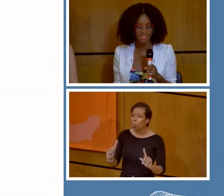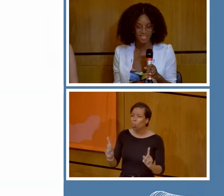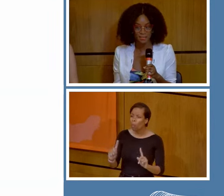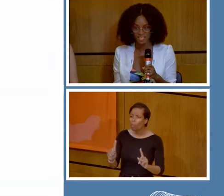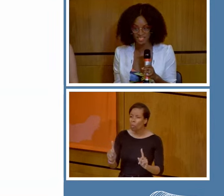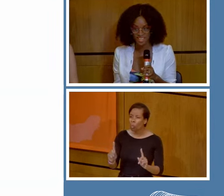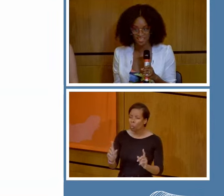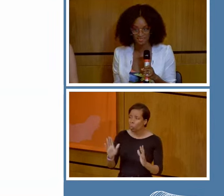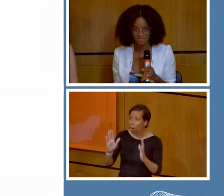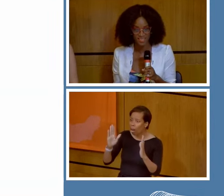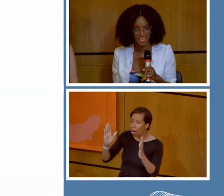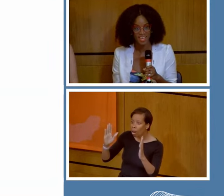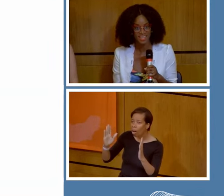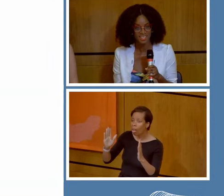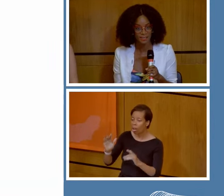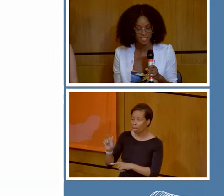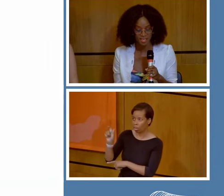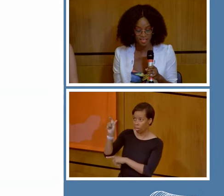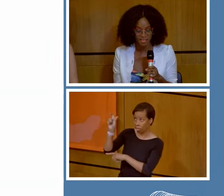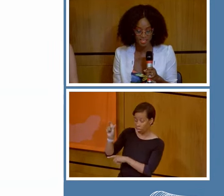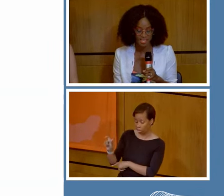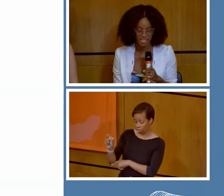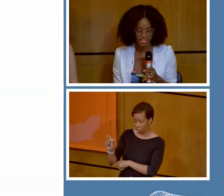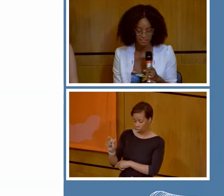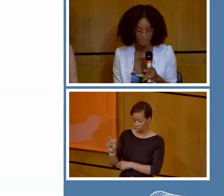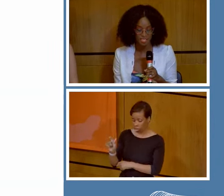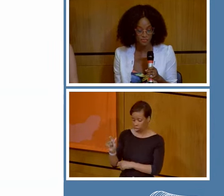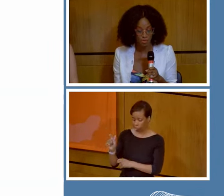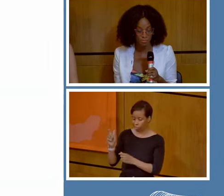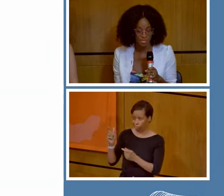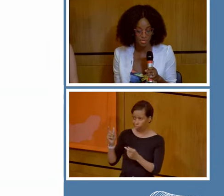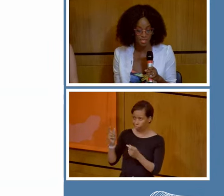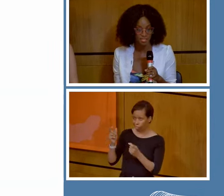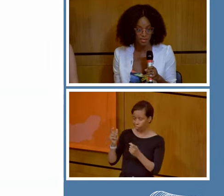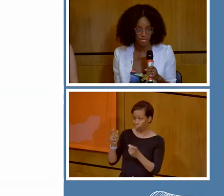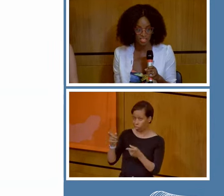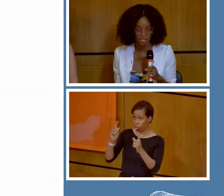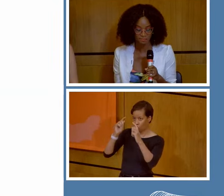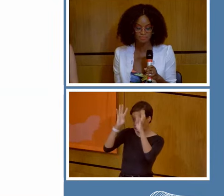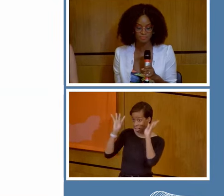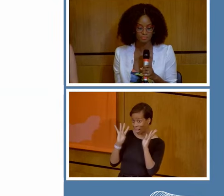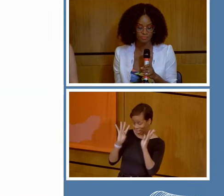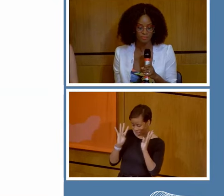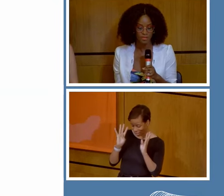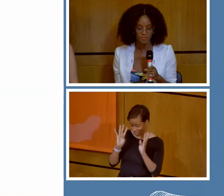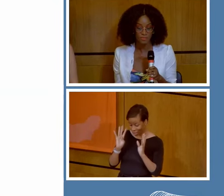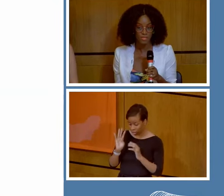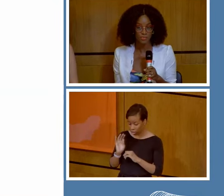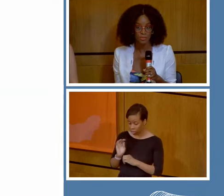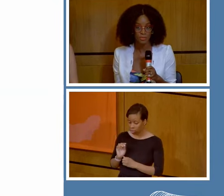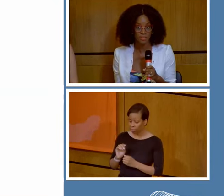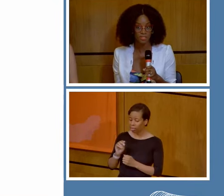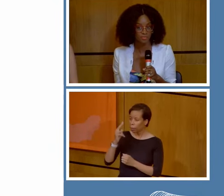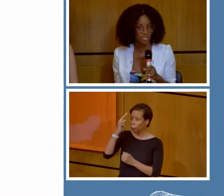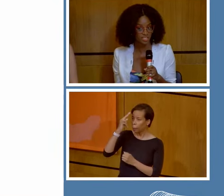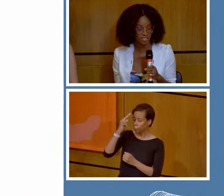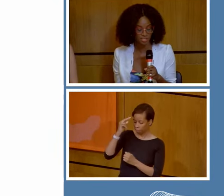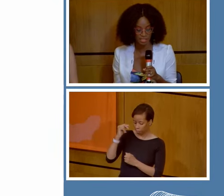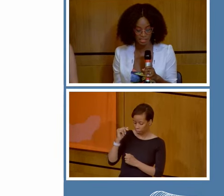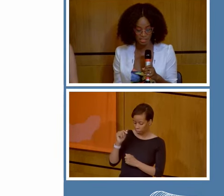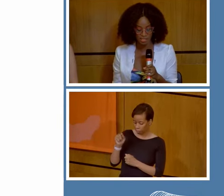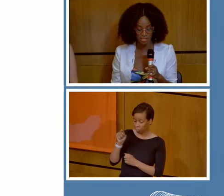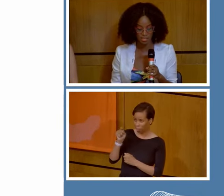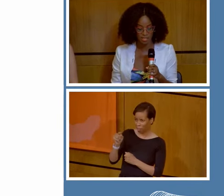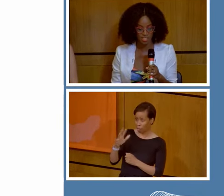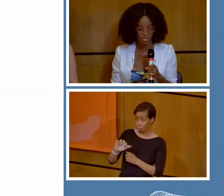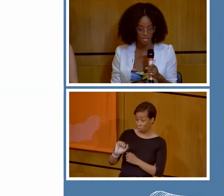goddess Yemanya. Yemanya is an orisha, from the Yoruba religion